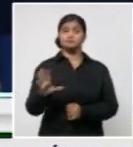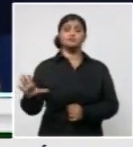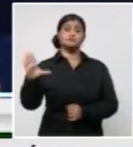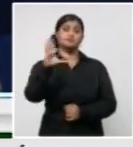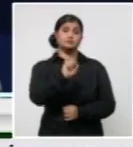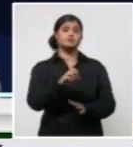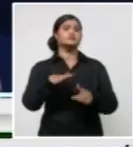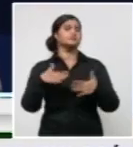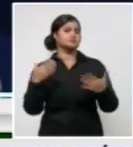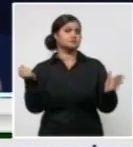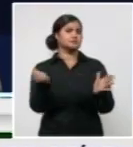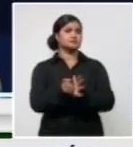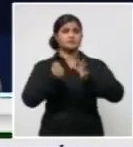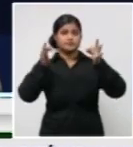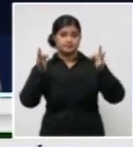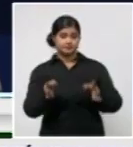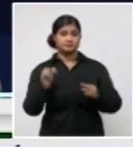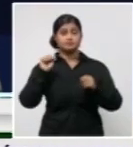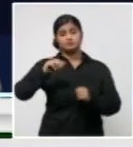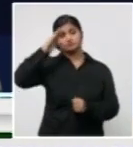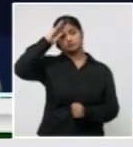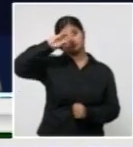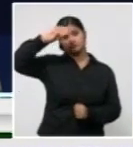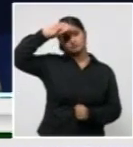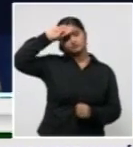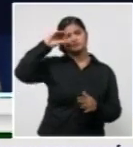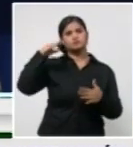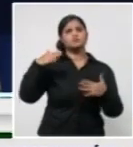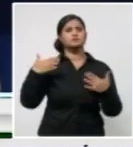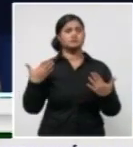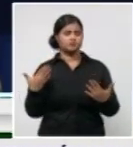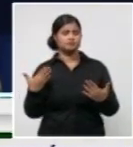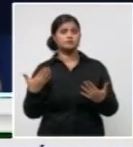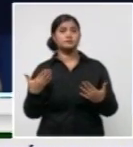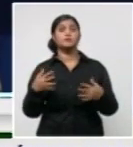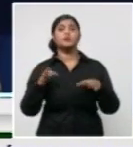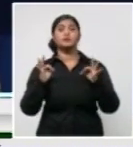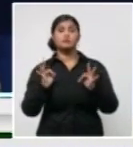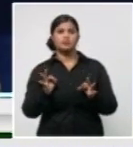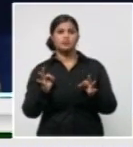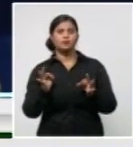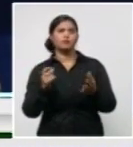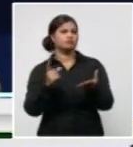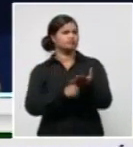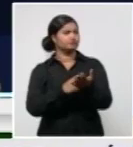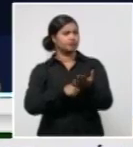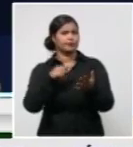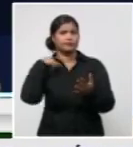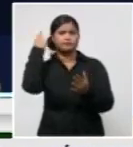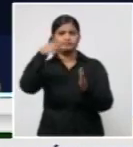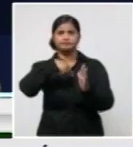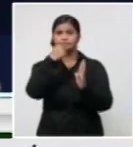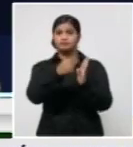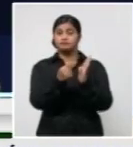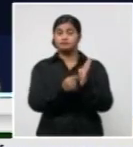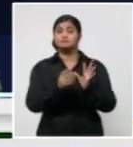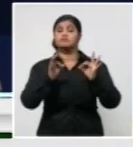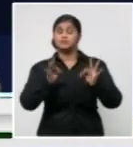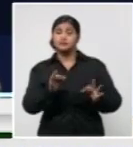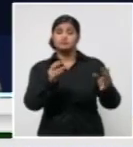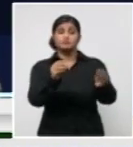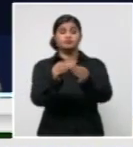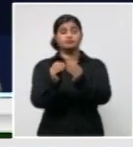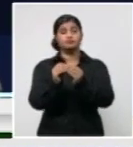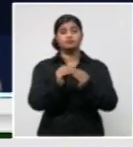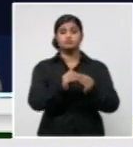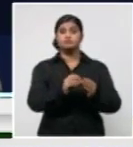and 60 years of age. One is nine years old and from Havana. This takes the number of people to test positive for COVID